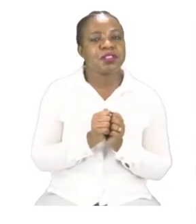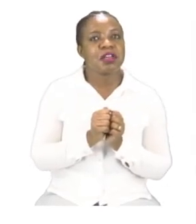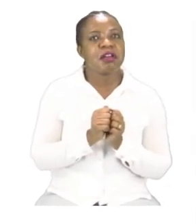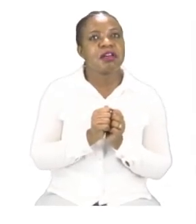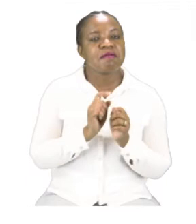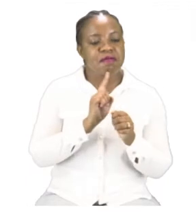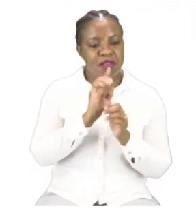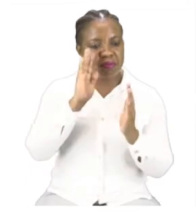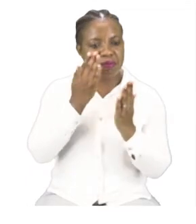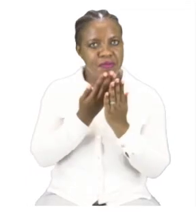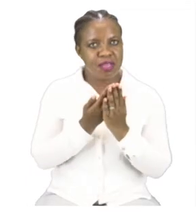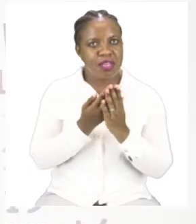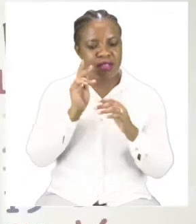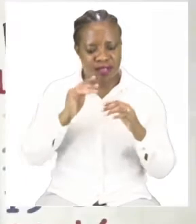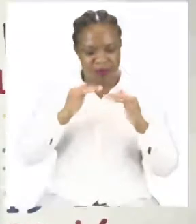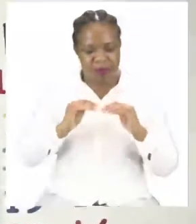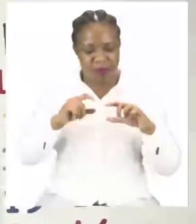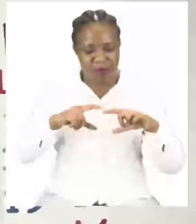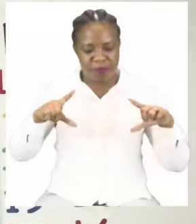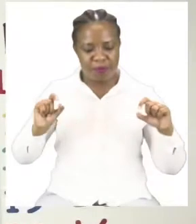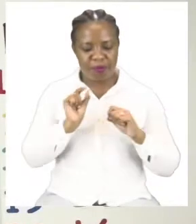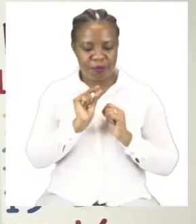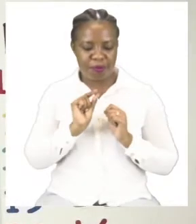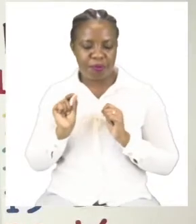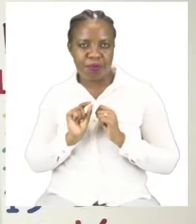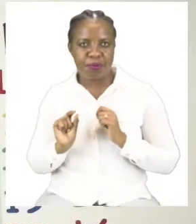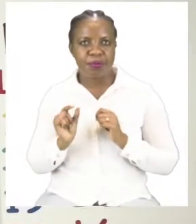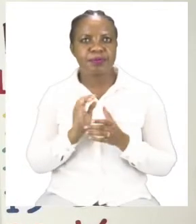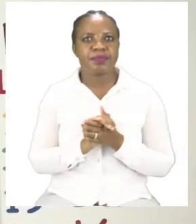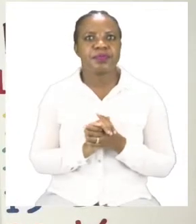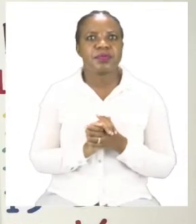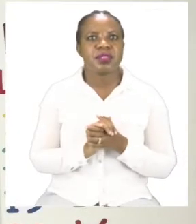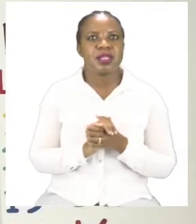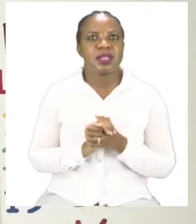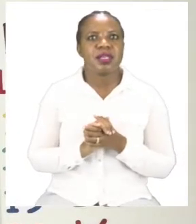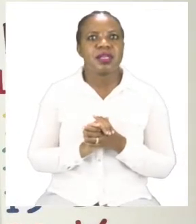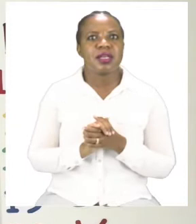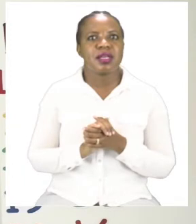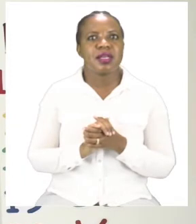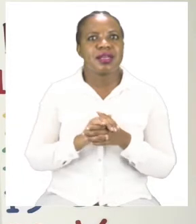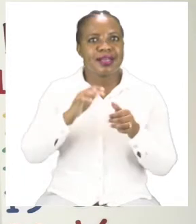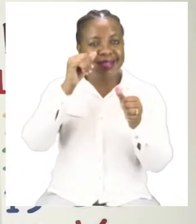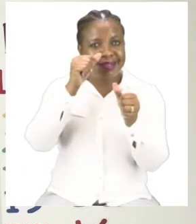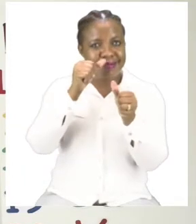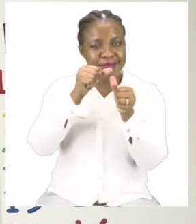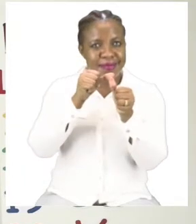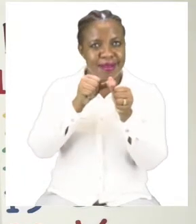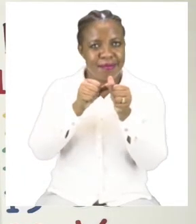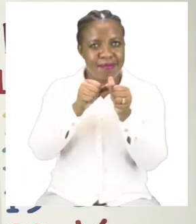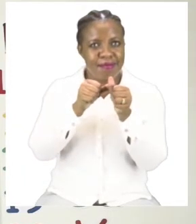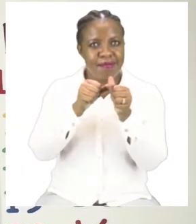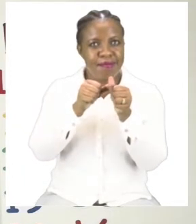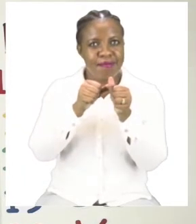crossword puzzle. Remember boys and girls when we are doing a crossword puzzle the clue that is going to be on